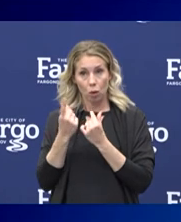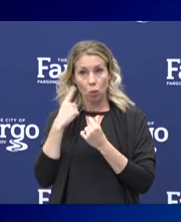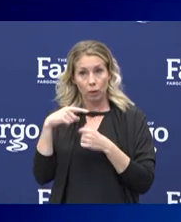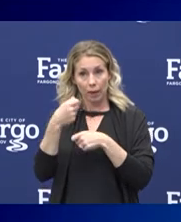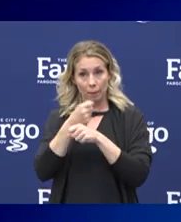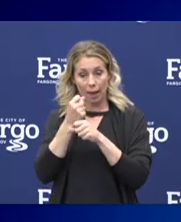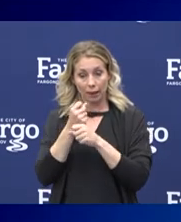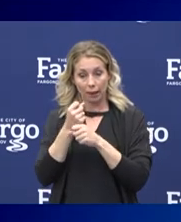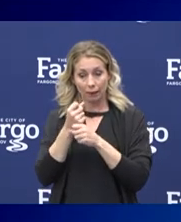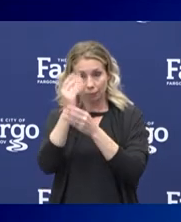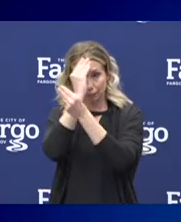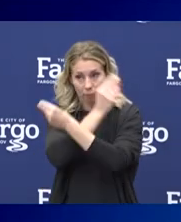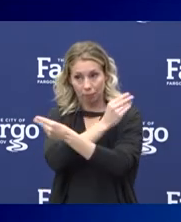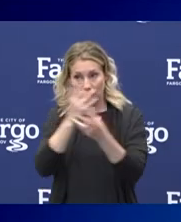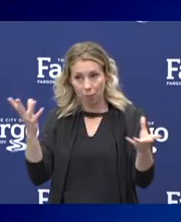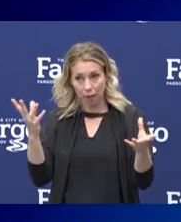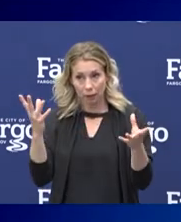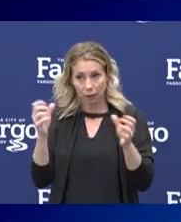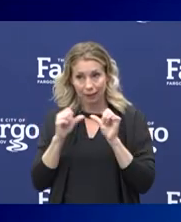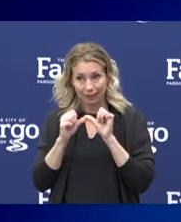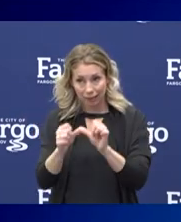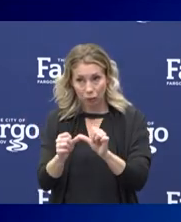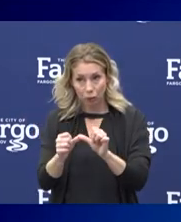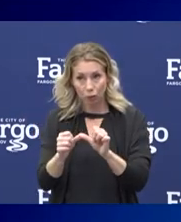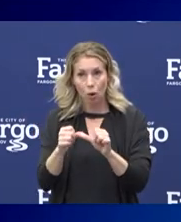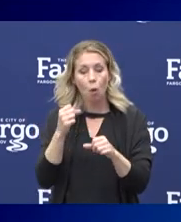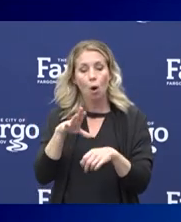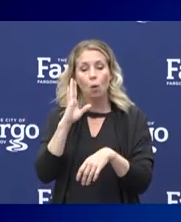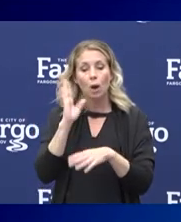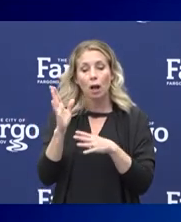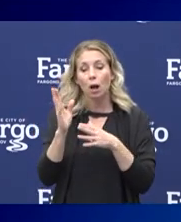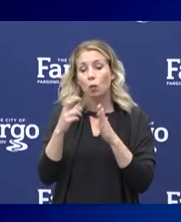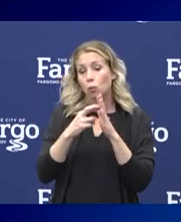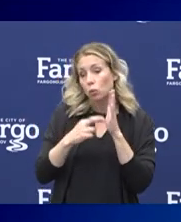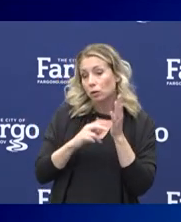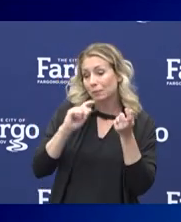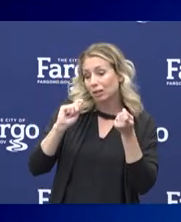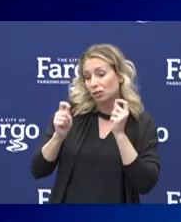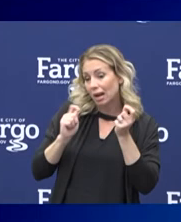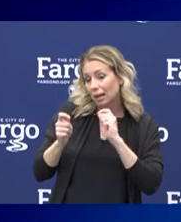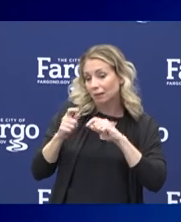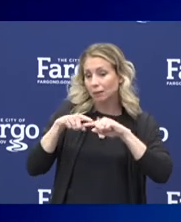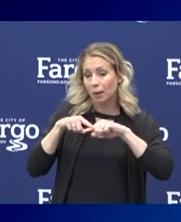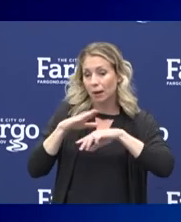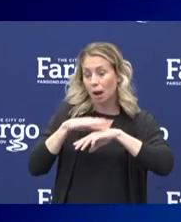an ongoing basis? And could guidelines be modified as needed based on the percentage?